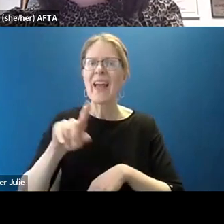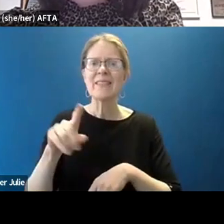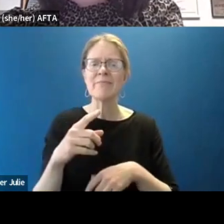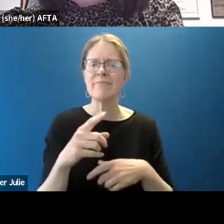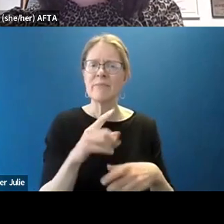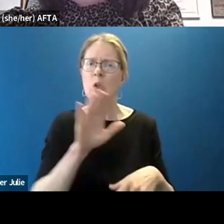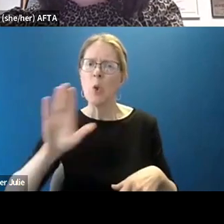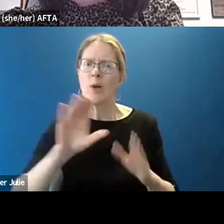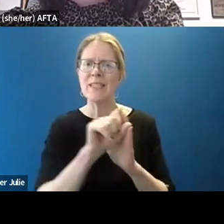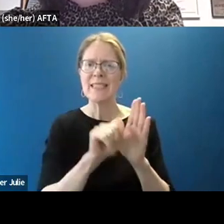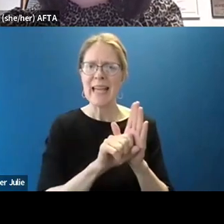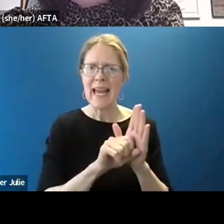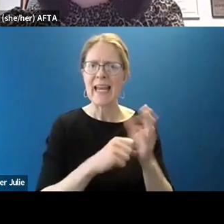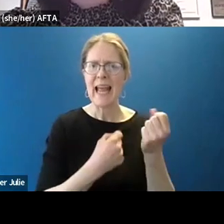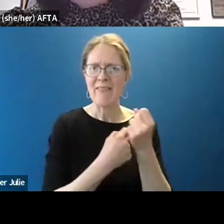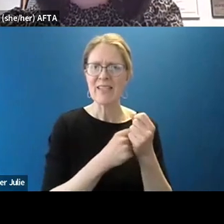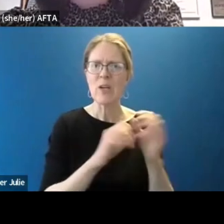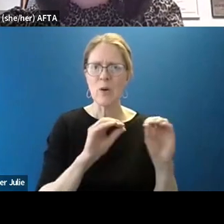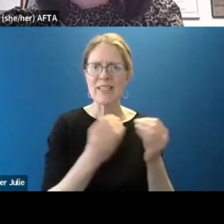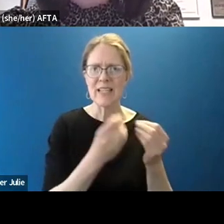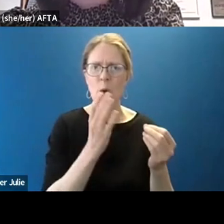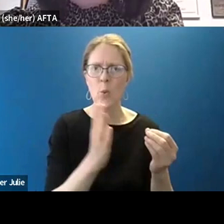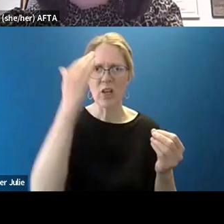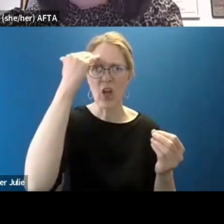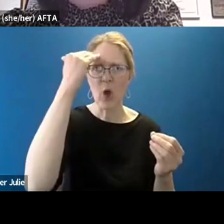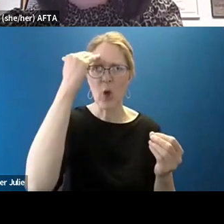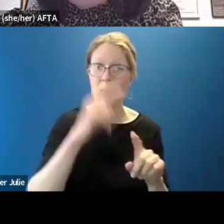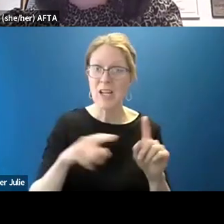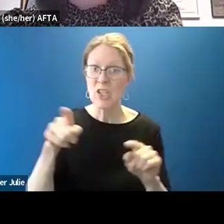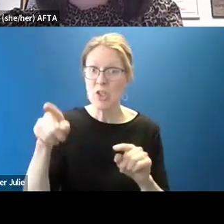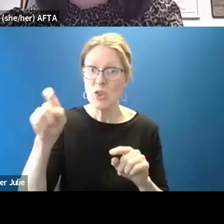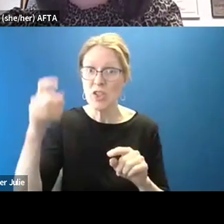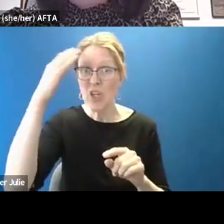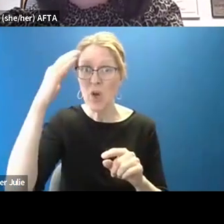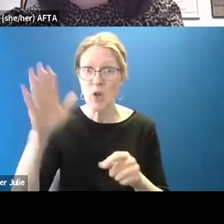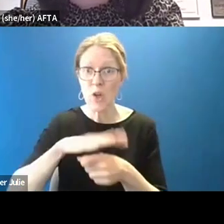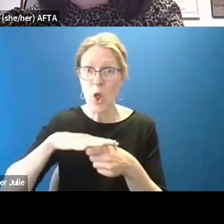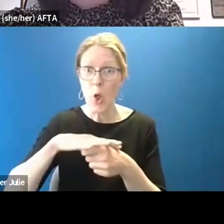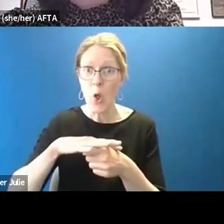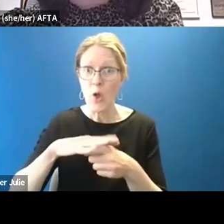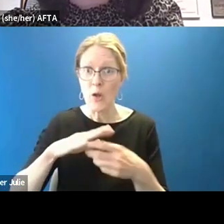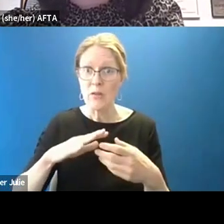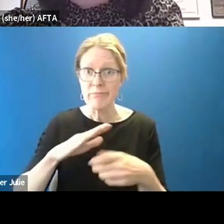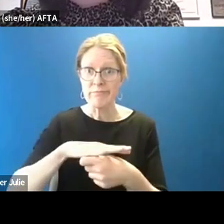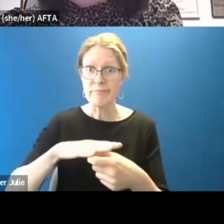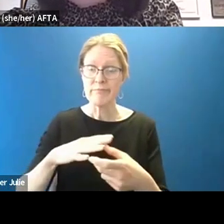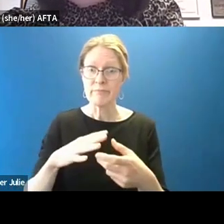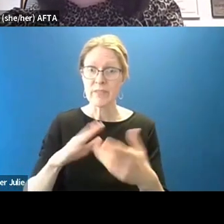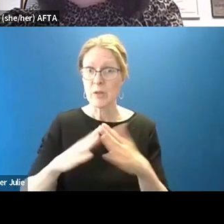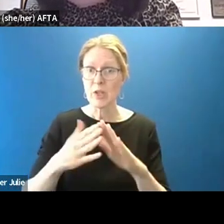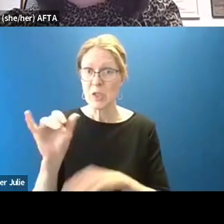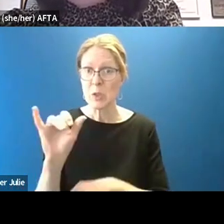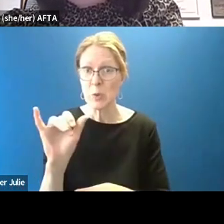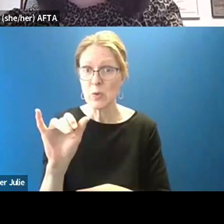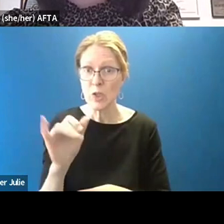help you to understand the rhythm for the year. But you should also know that about your local communities as well. When the budgets get determined, et cetera,